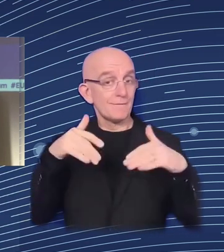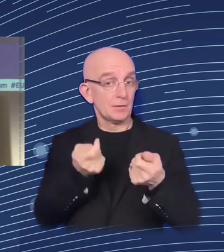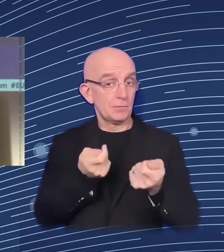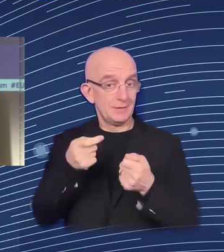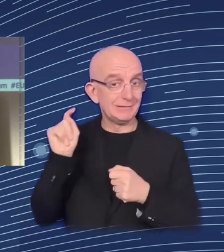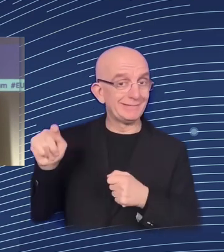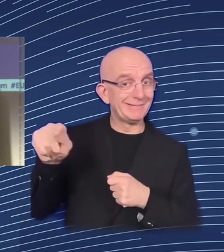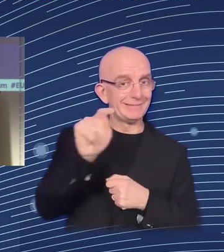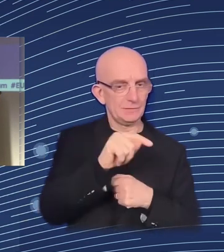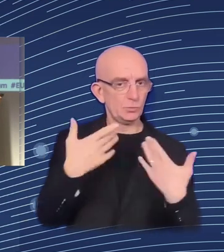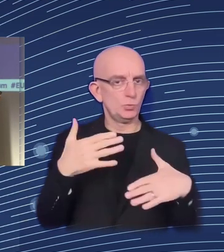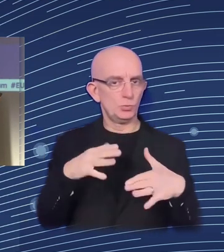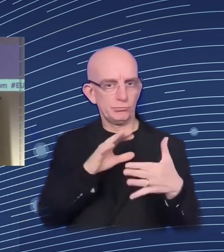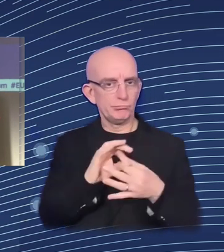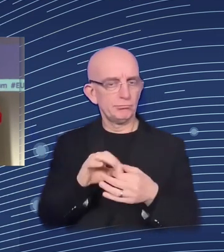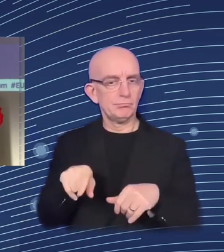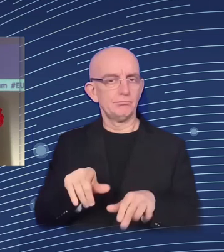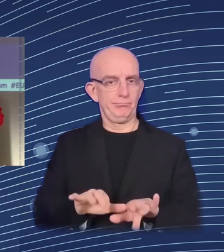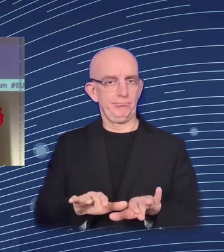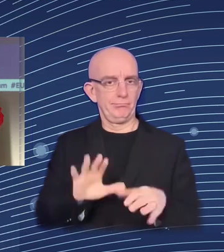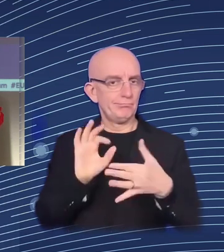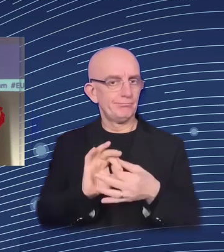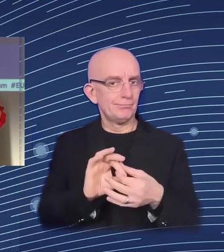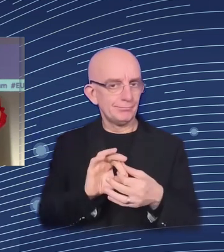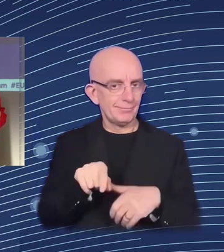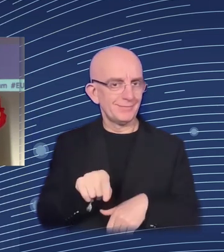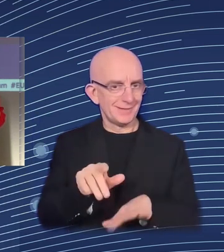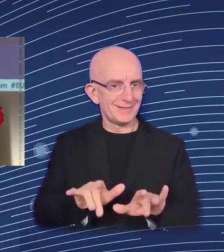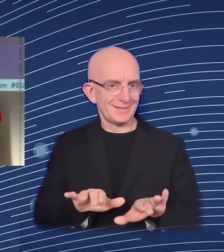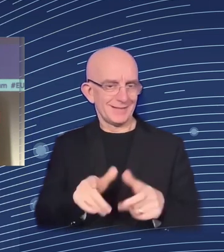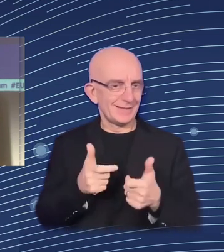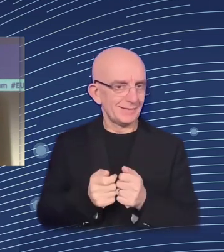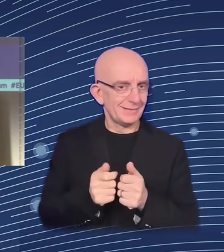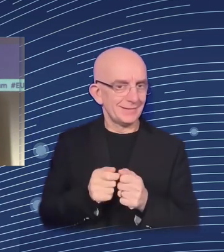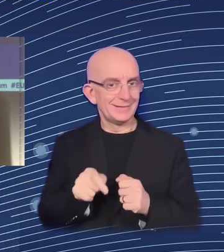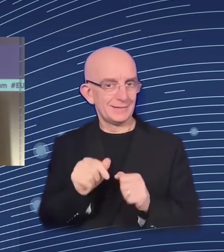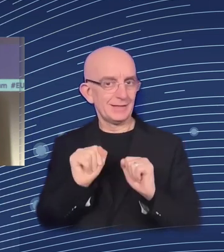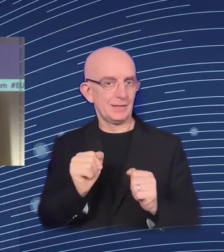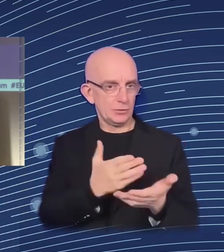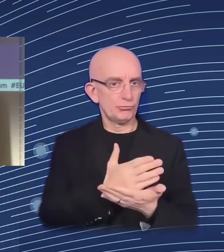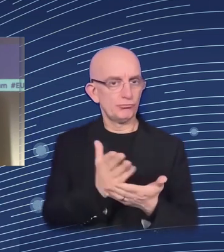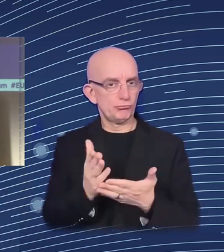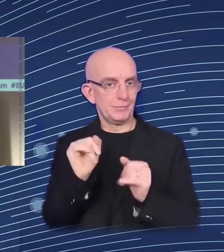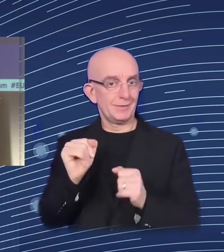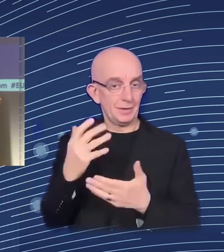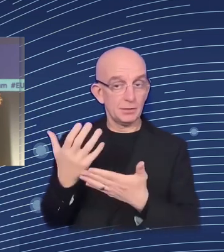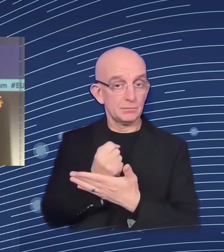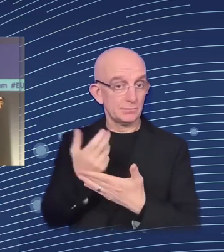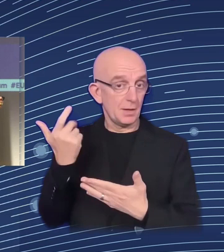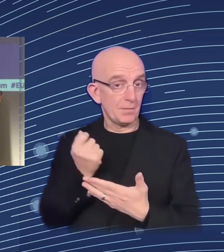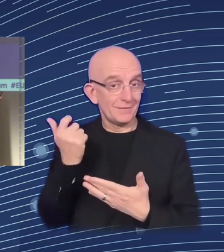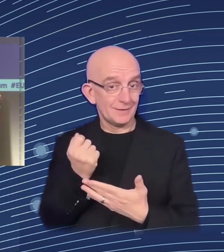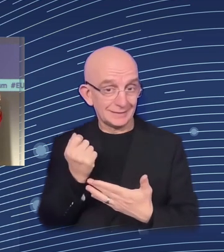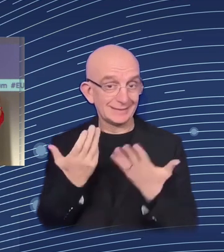the case. take-up rates and rates and accessibility become a key measure to